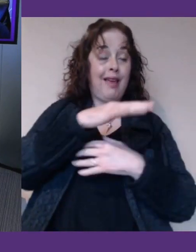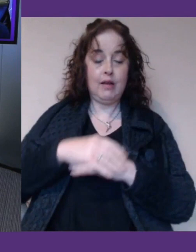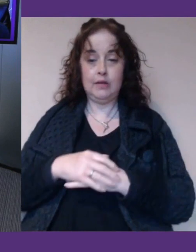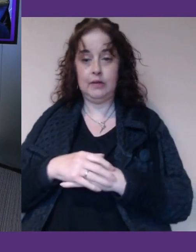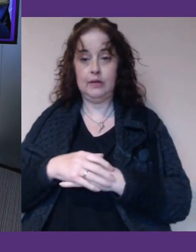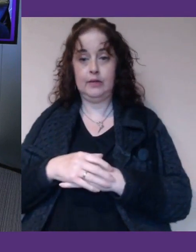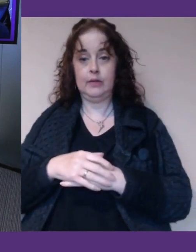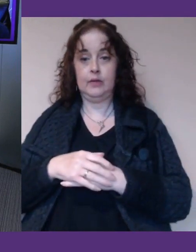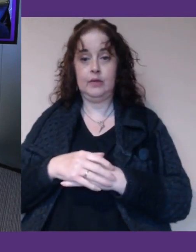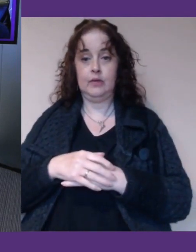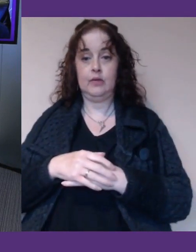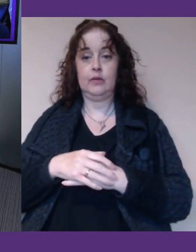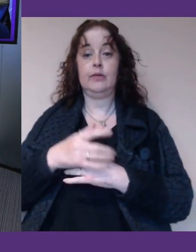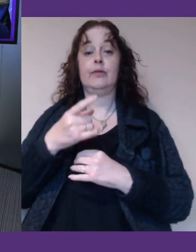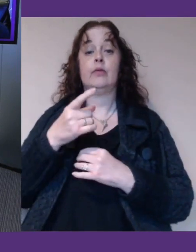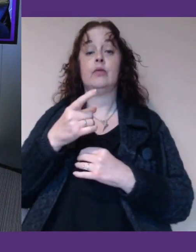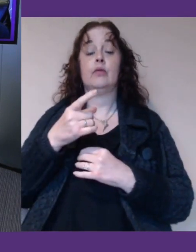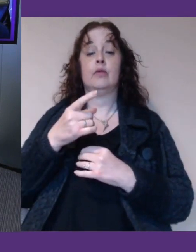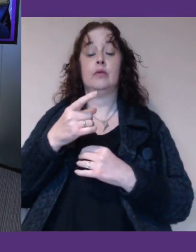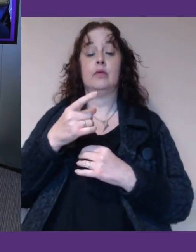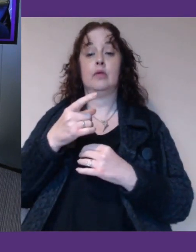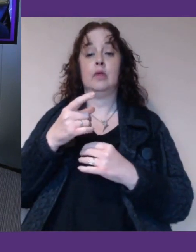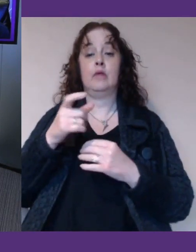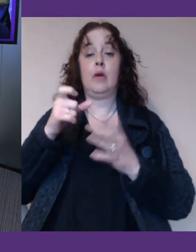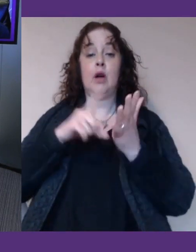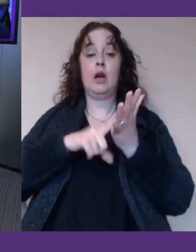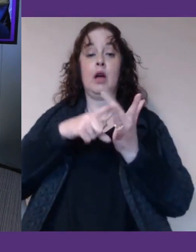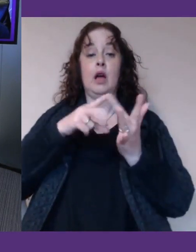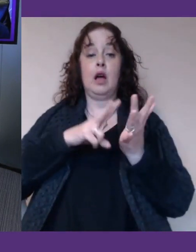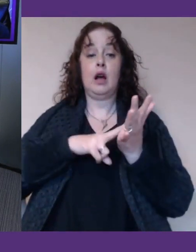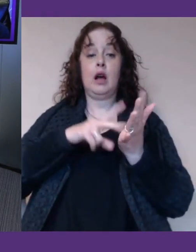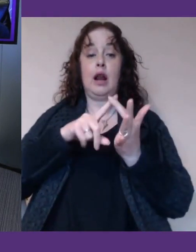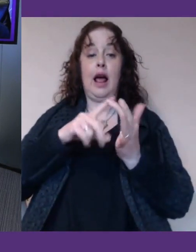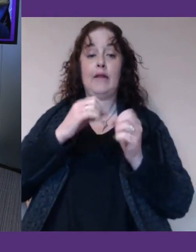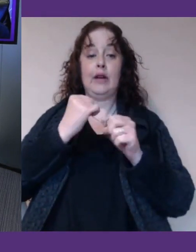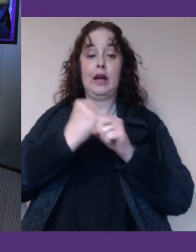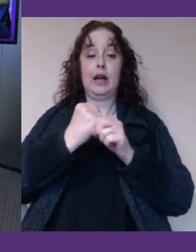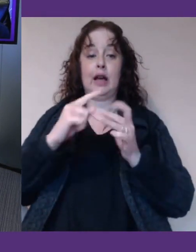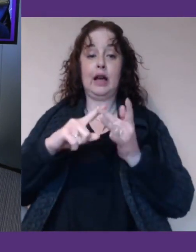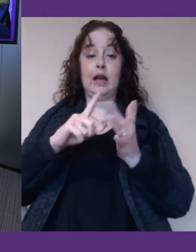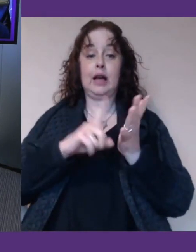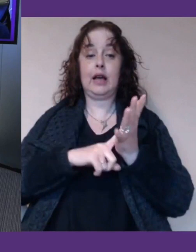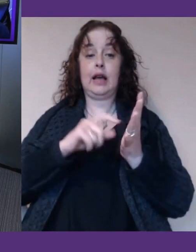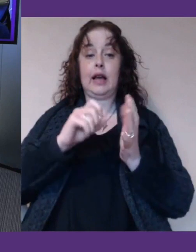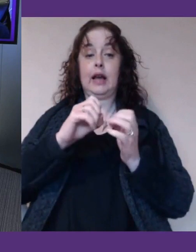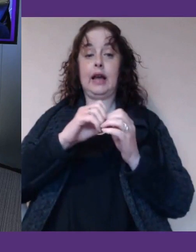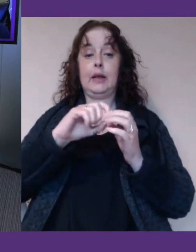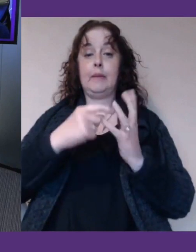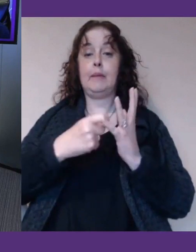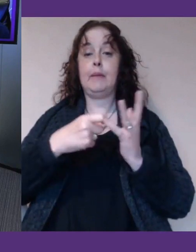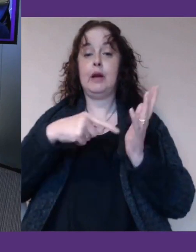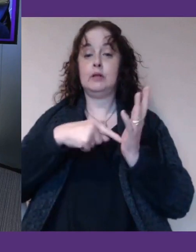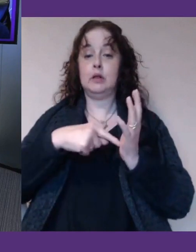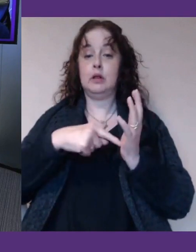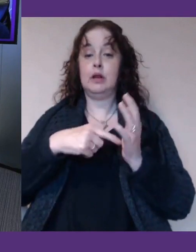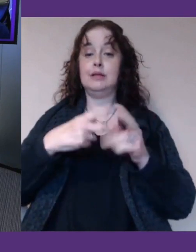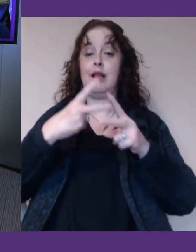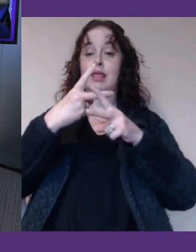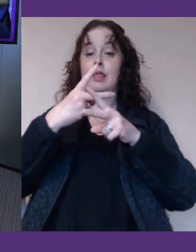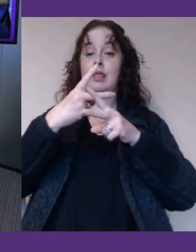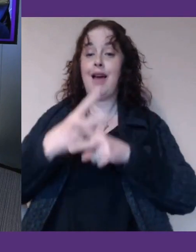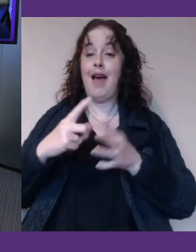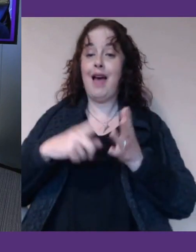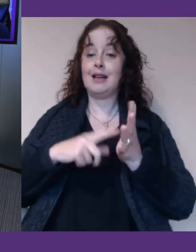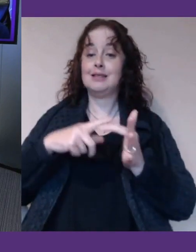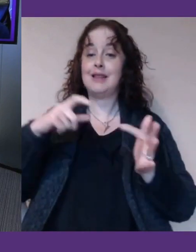crib from my colleague, Clive Gilbert, who spoke yesterday on your panel about media is the whole kind of care tech agenda. And